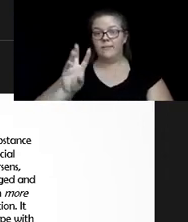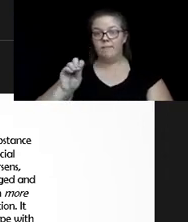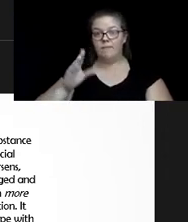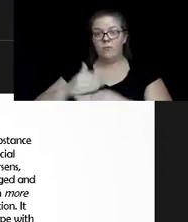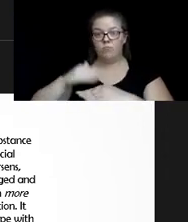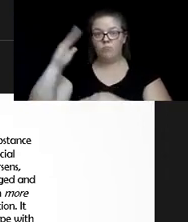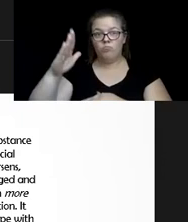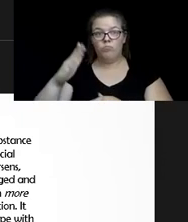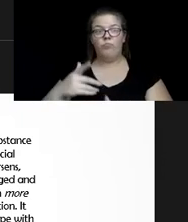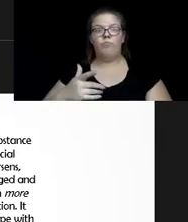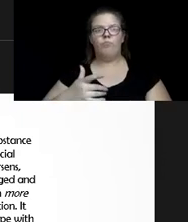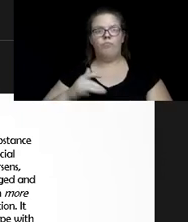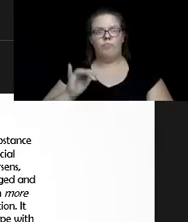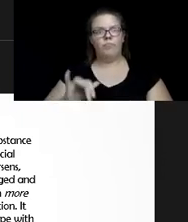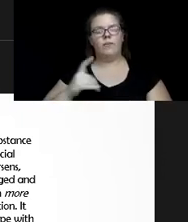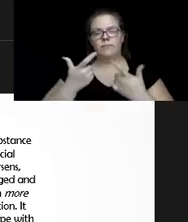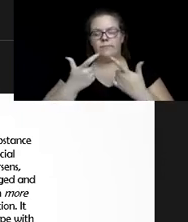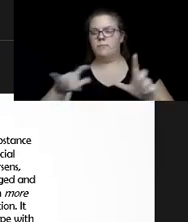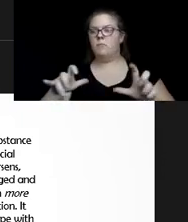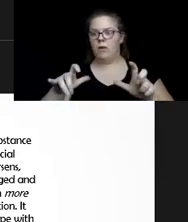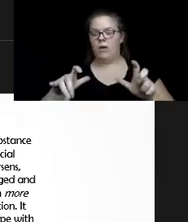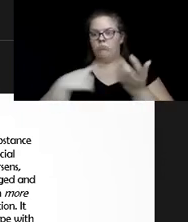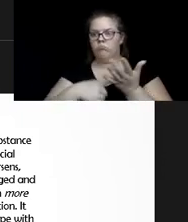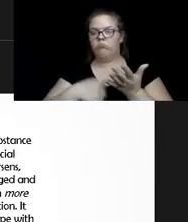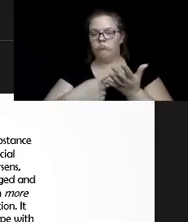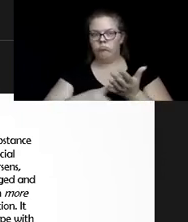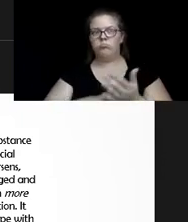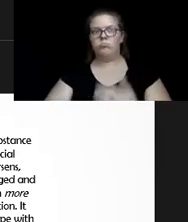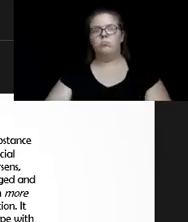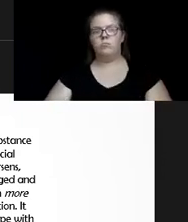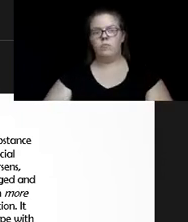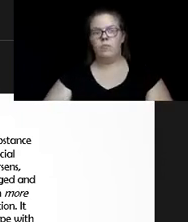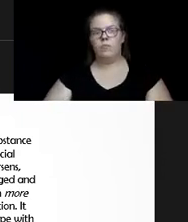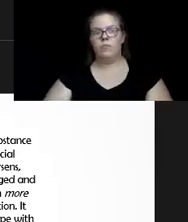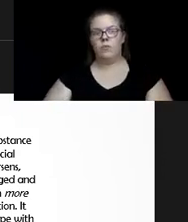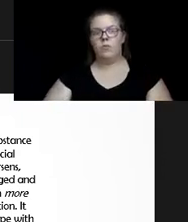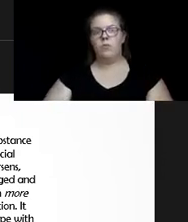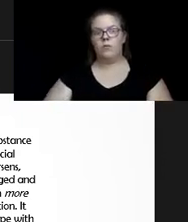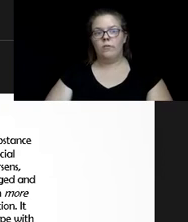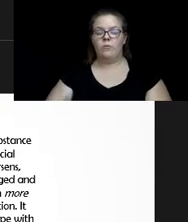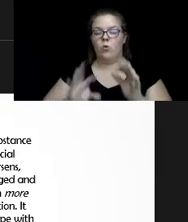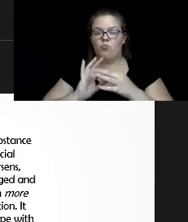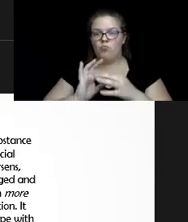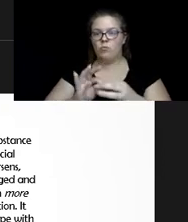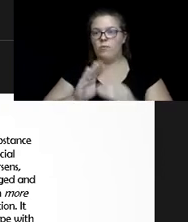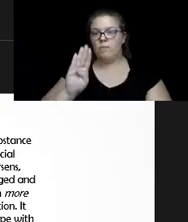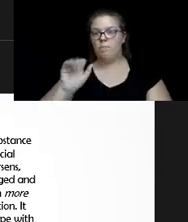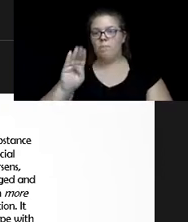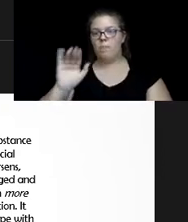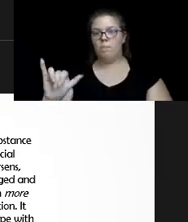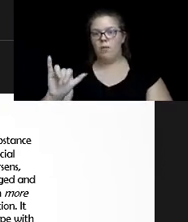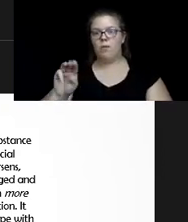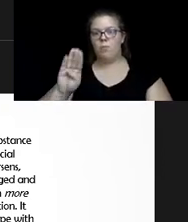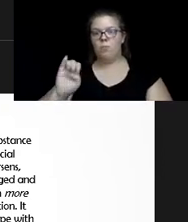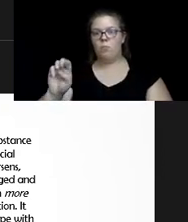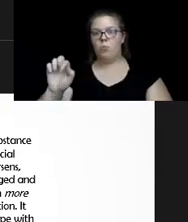like to be the baby boomers that we're talking about. And a lot of them wouldn't be baby boomers. And also, in the